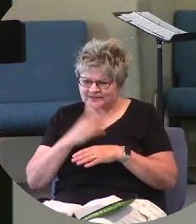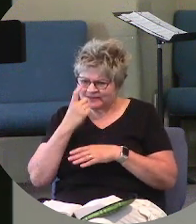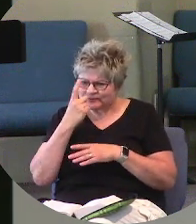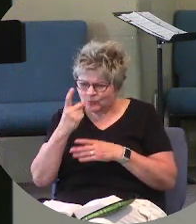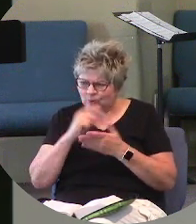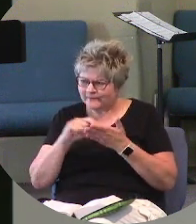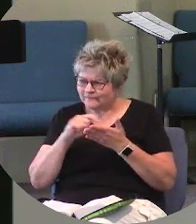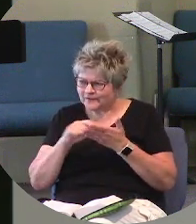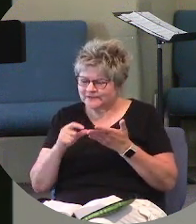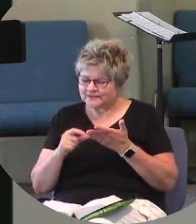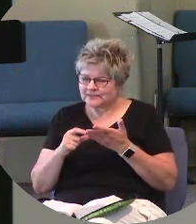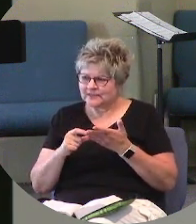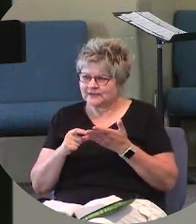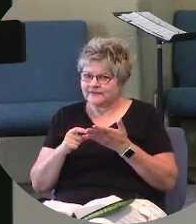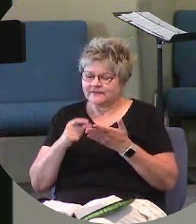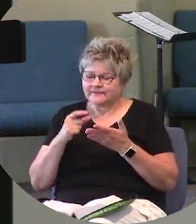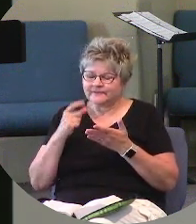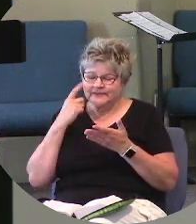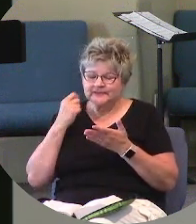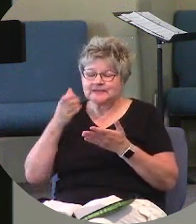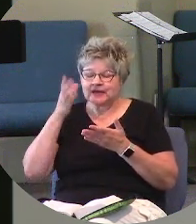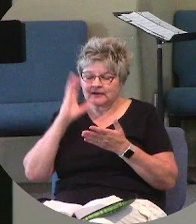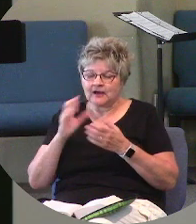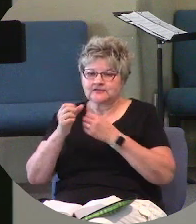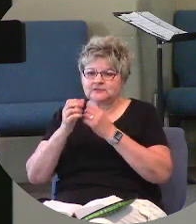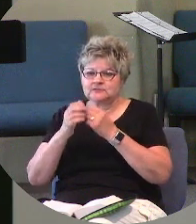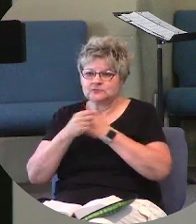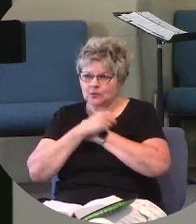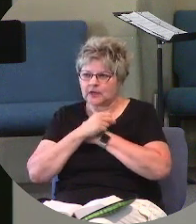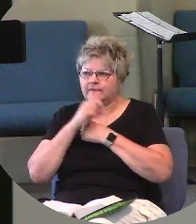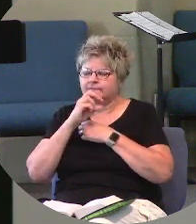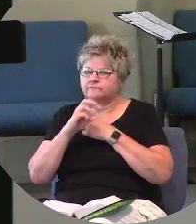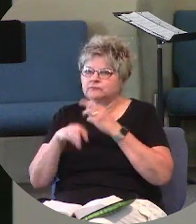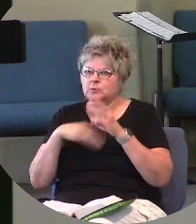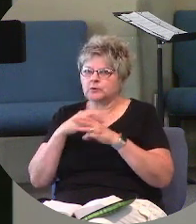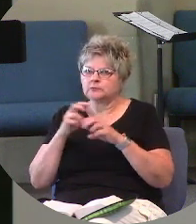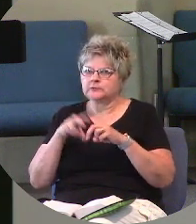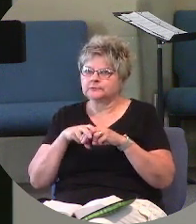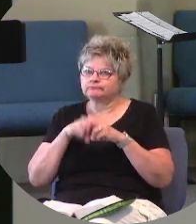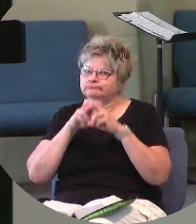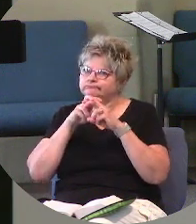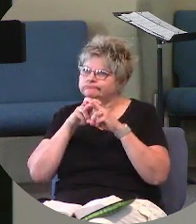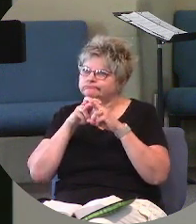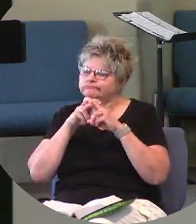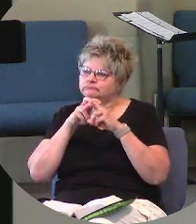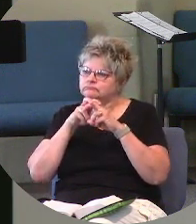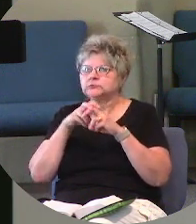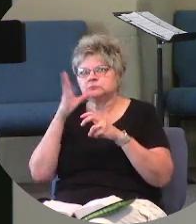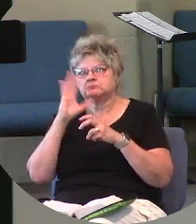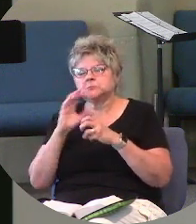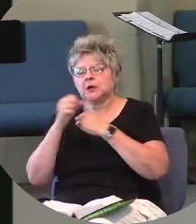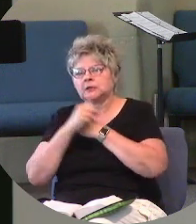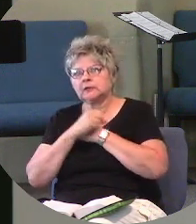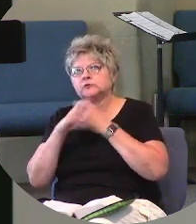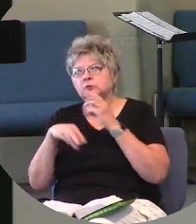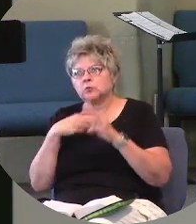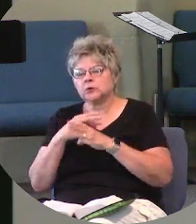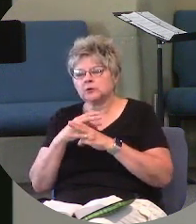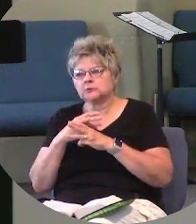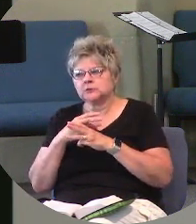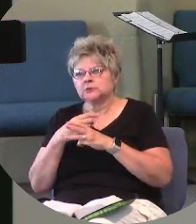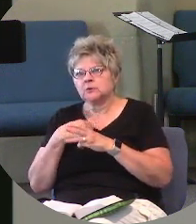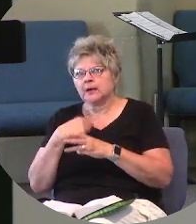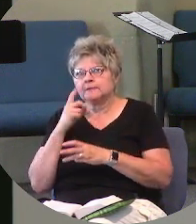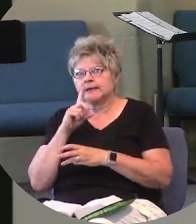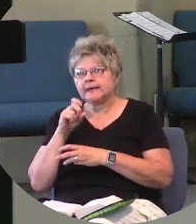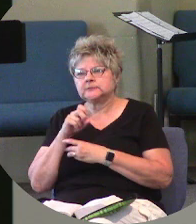simple verse for God so loved the world. Okay, we'll just put a pause there. So God loves the world. So then the question Ray would ask